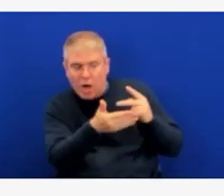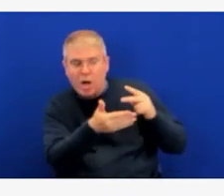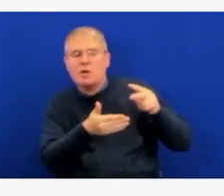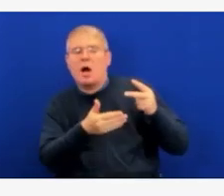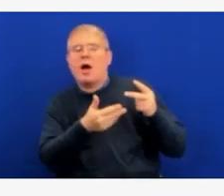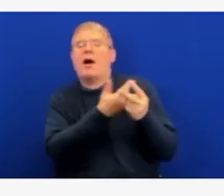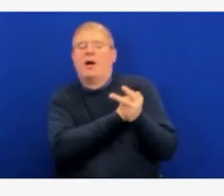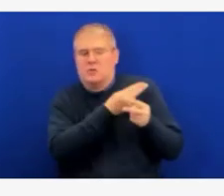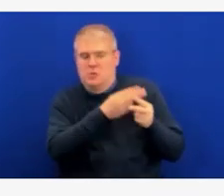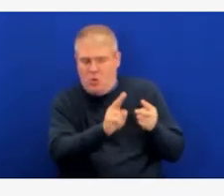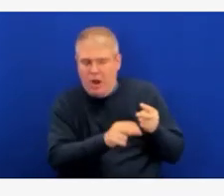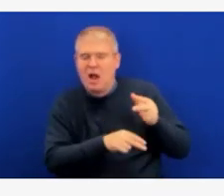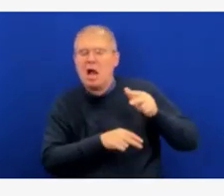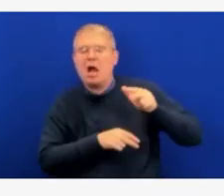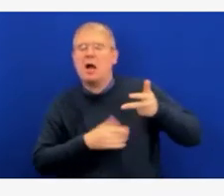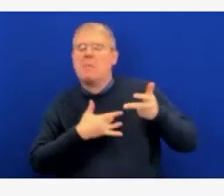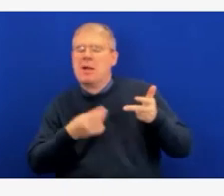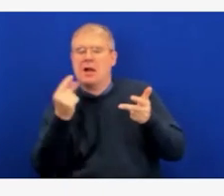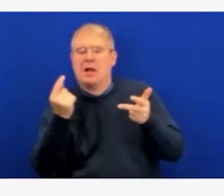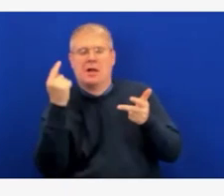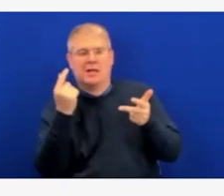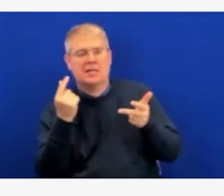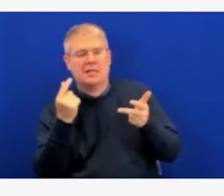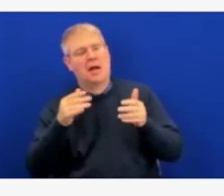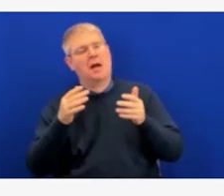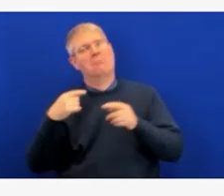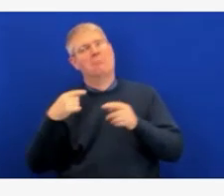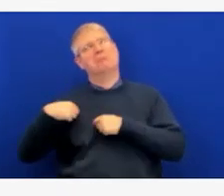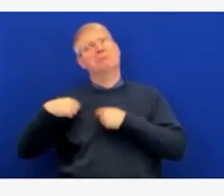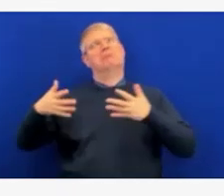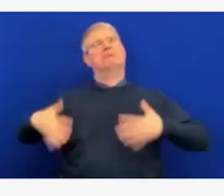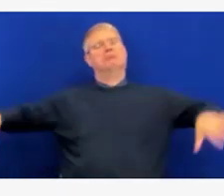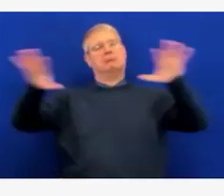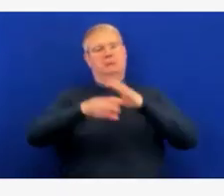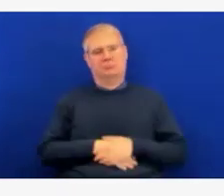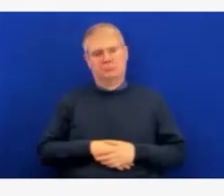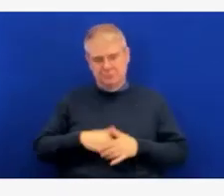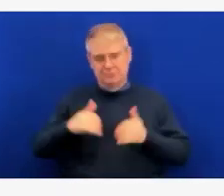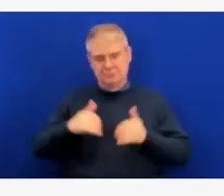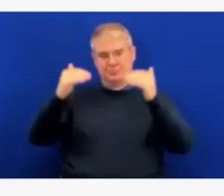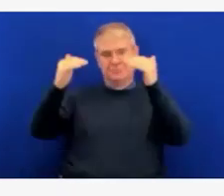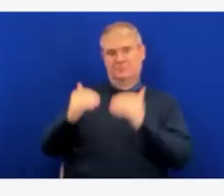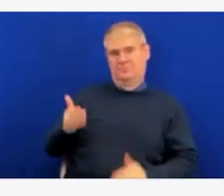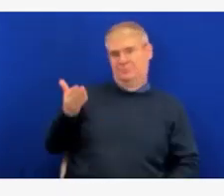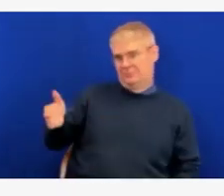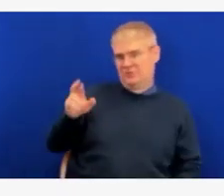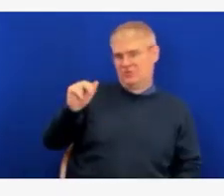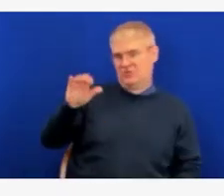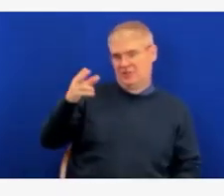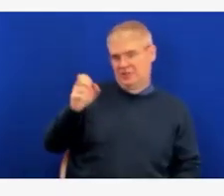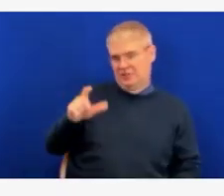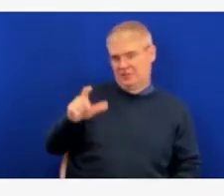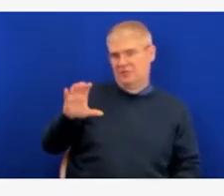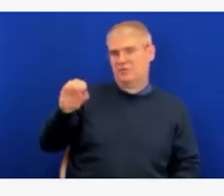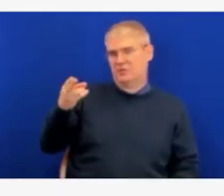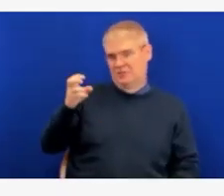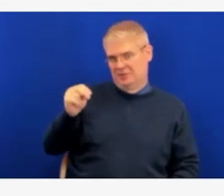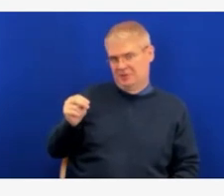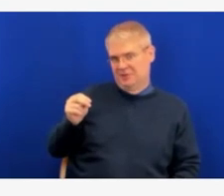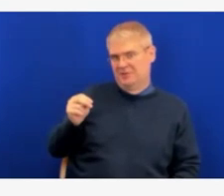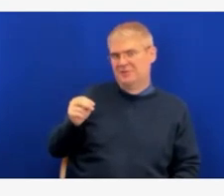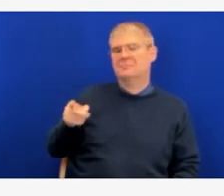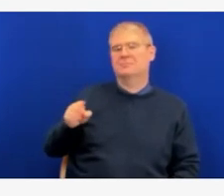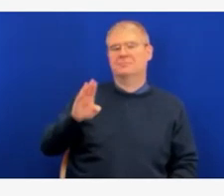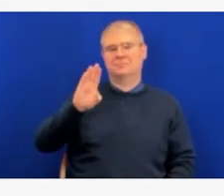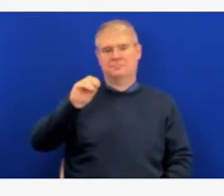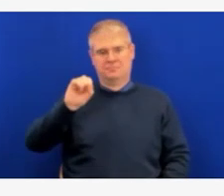Hi, Rachel Cohen with Boise State Public Radio. I was wondering if Dr. Turner, I believe, can give an update on the